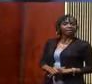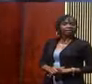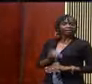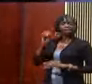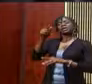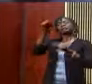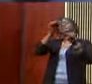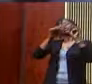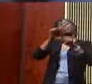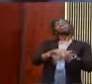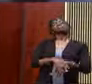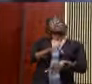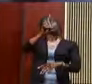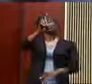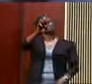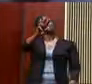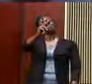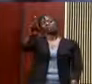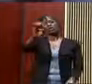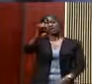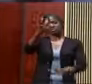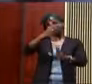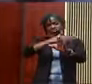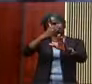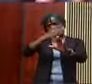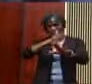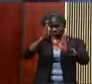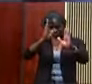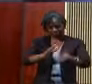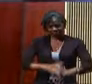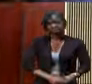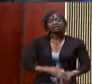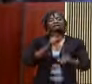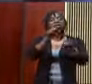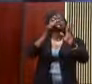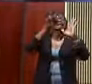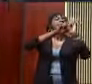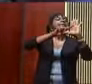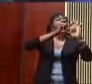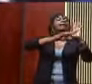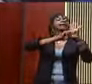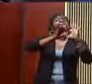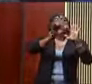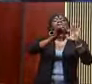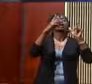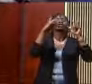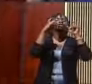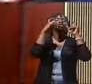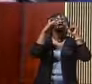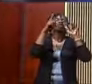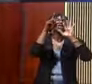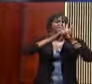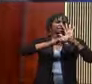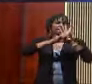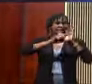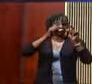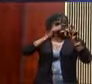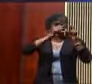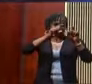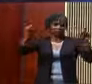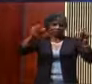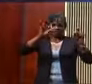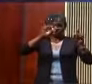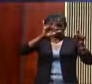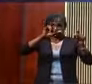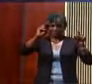makes for a better picture. I like that right there because that's from the field of photography. And those of you